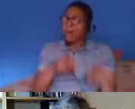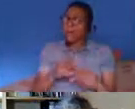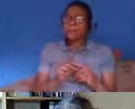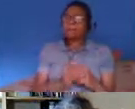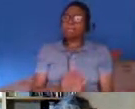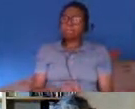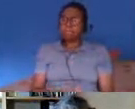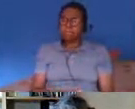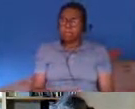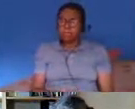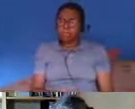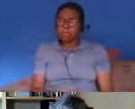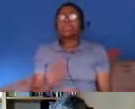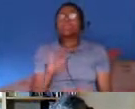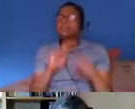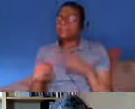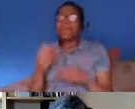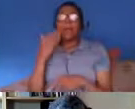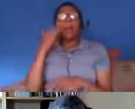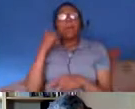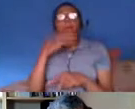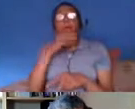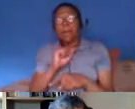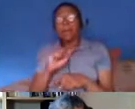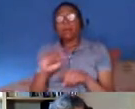for black men and and Bangladeshi men